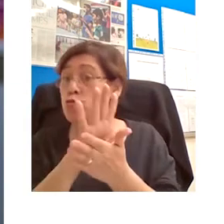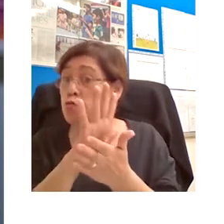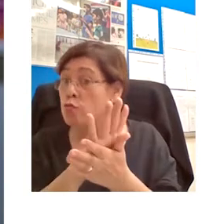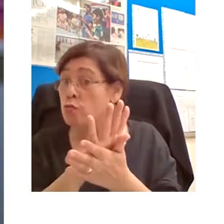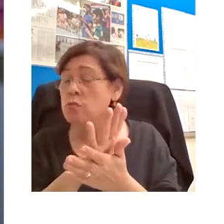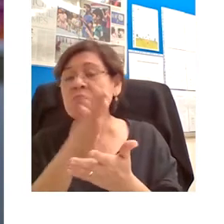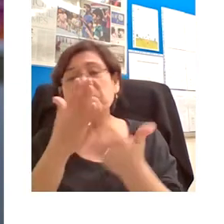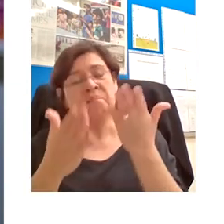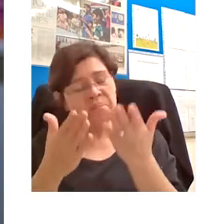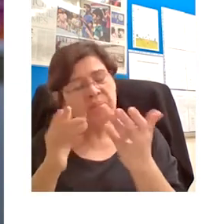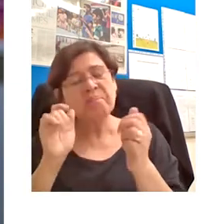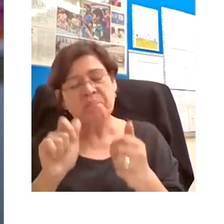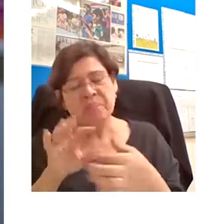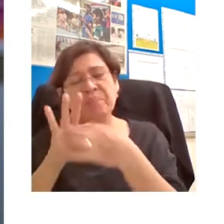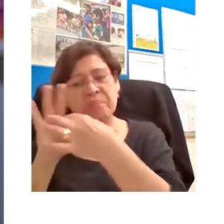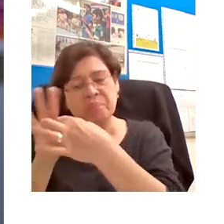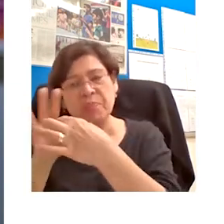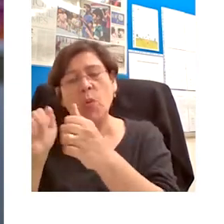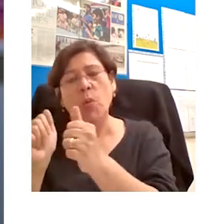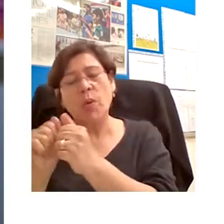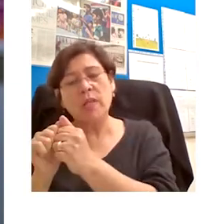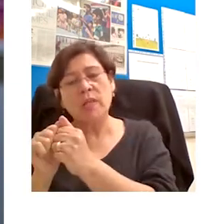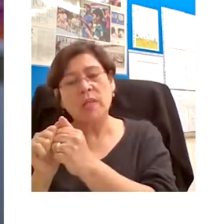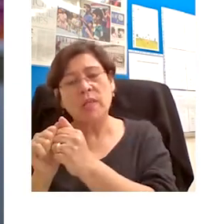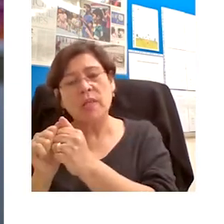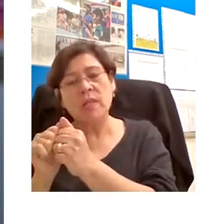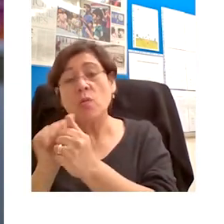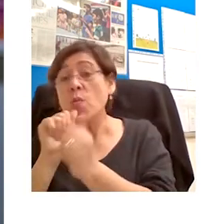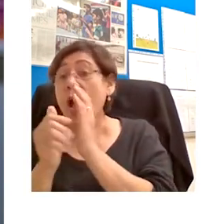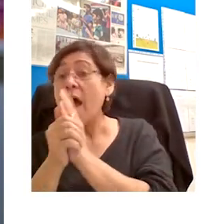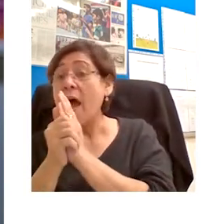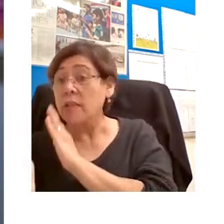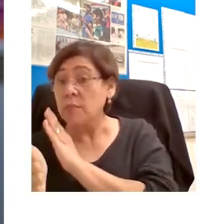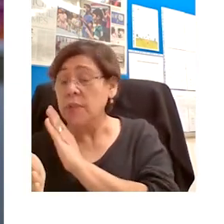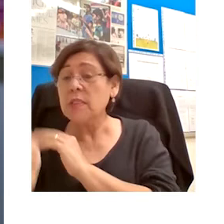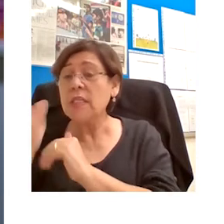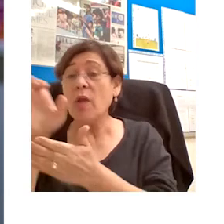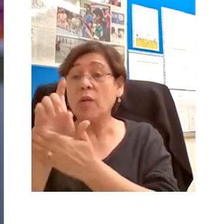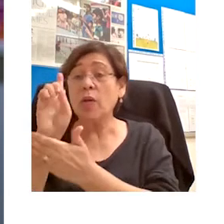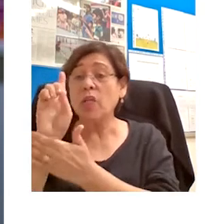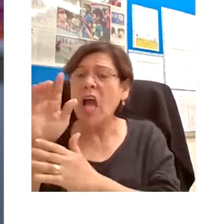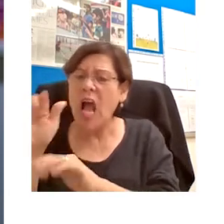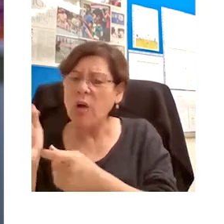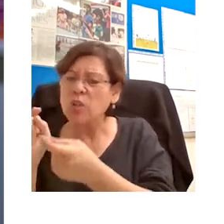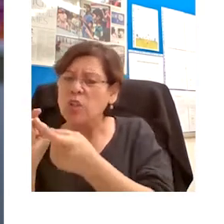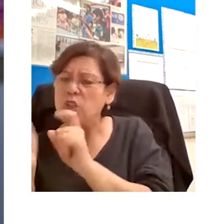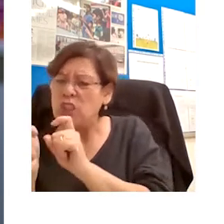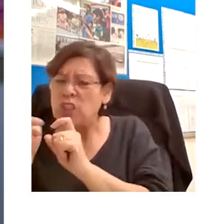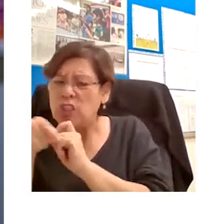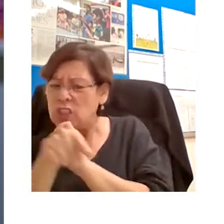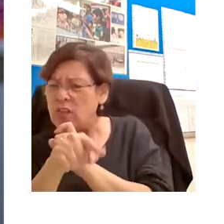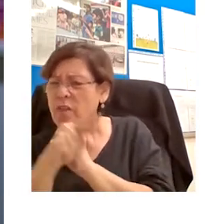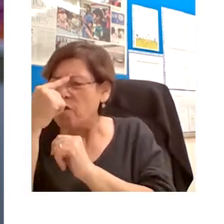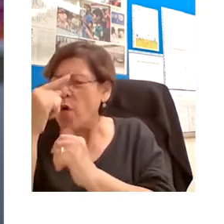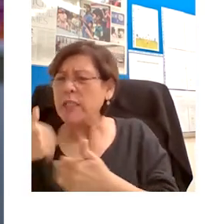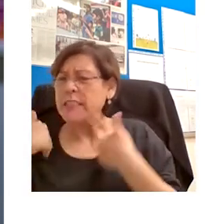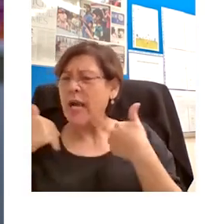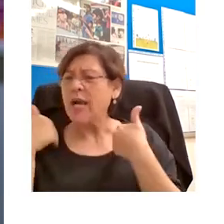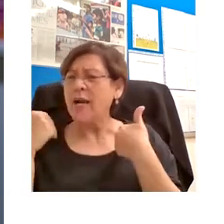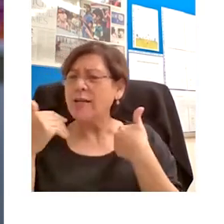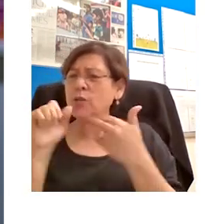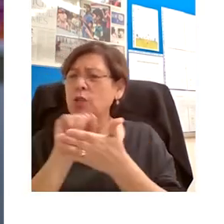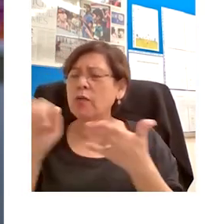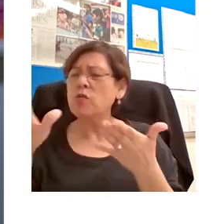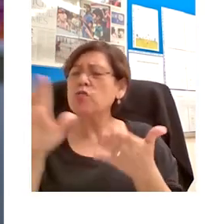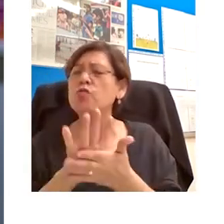to collaborate with experts in education who understand how to communicate with younger children much more effectively than